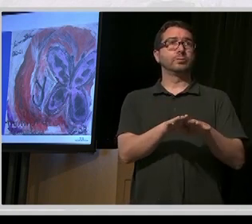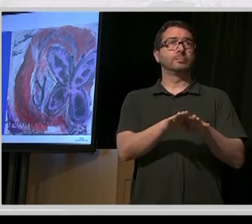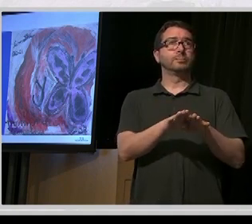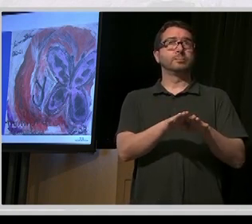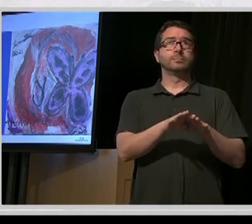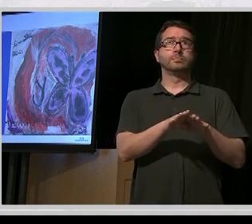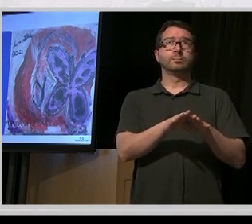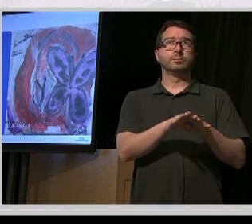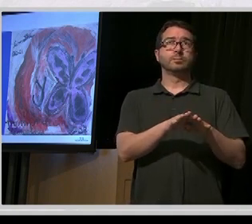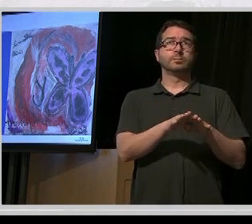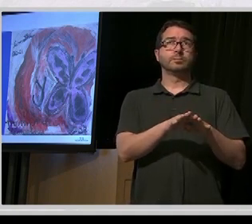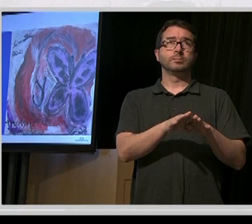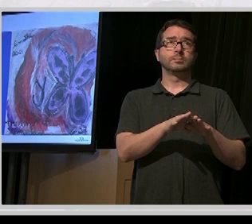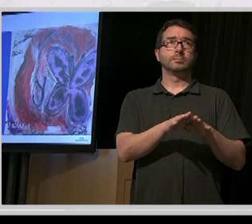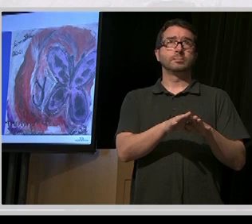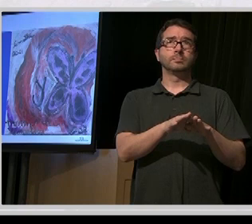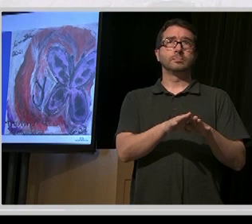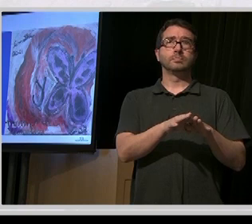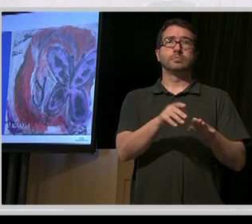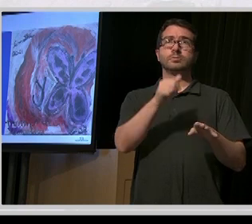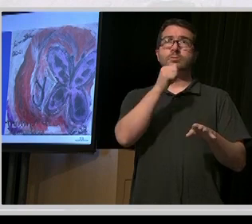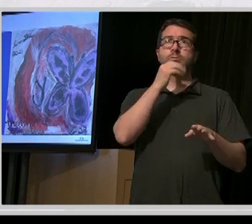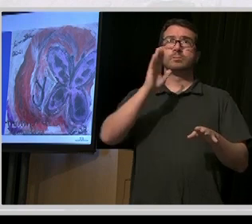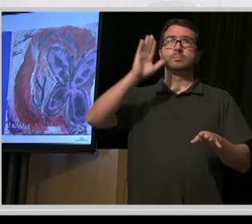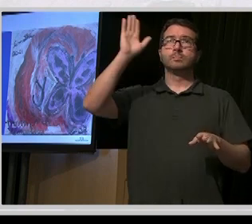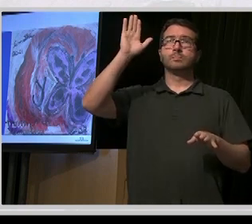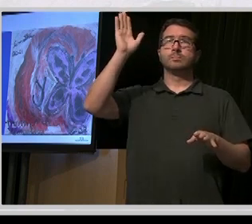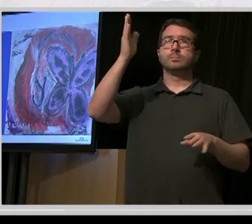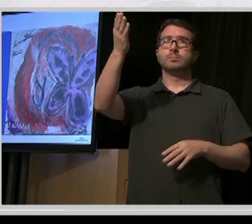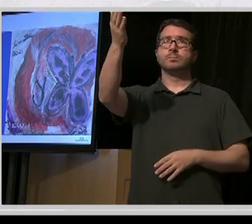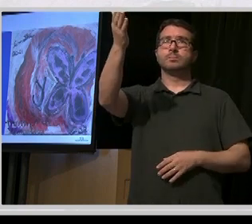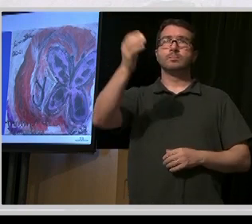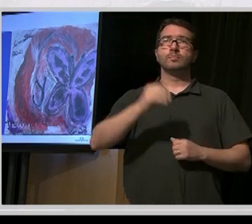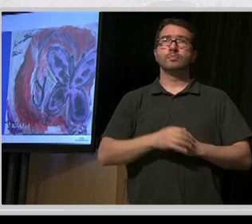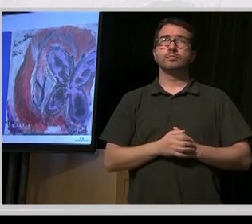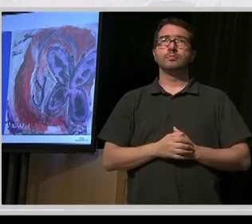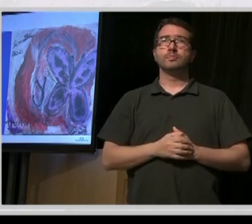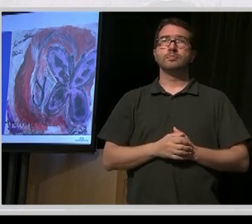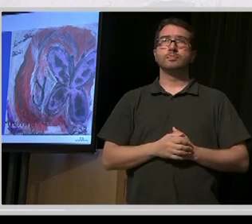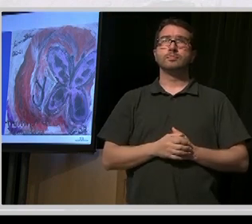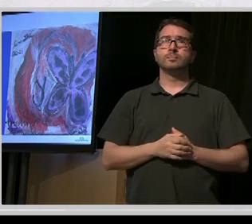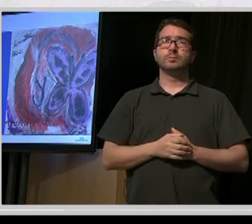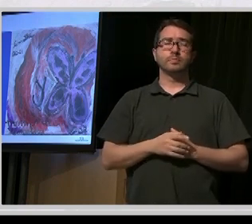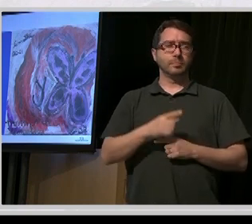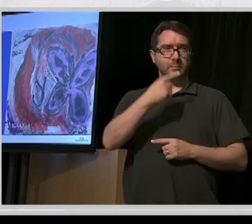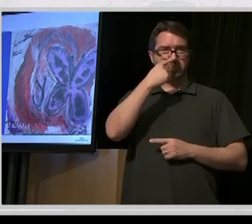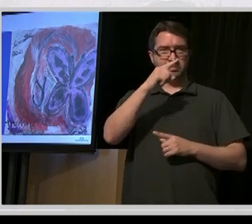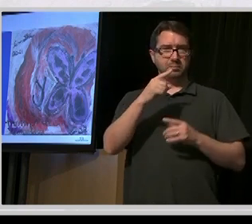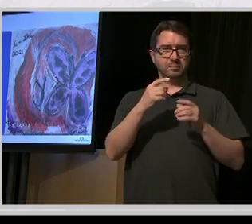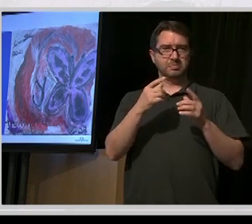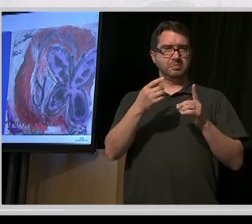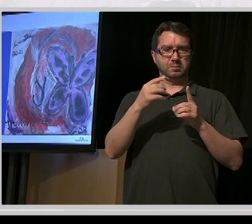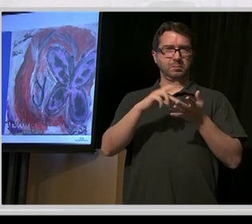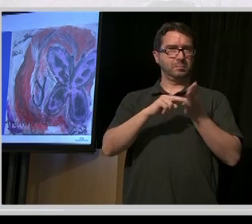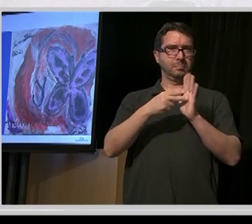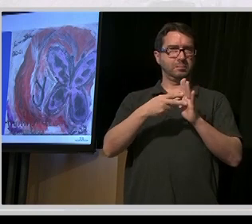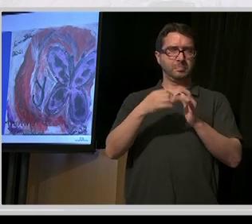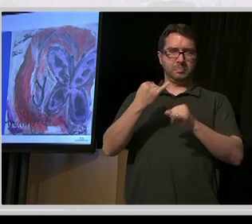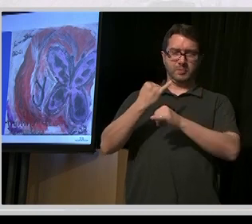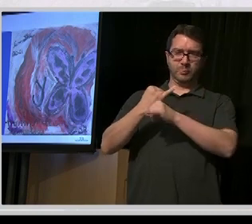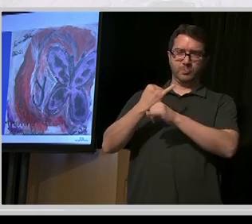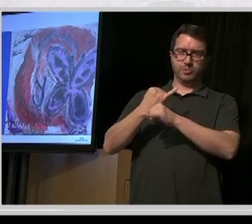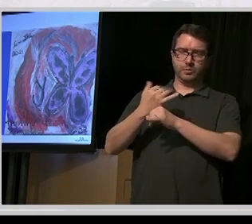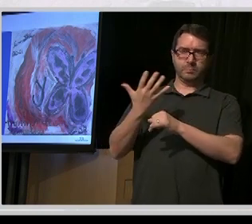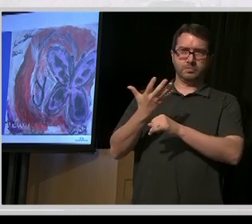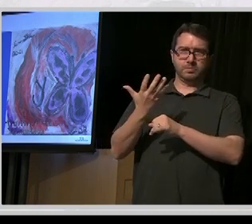For us, sorry, the lady in back had your hand up. Would you please define institution form? You know,